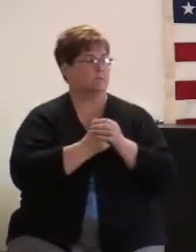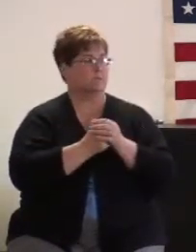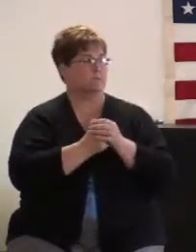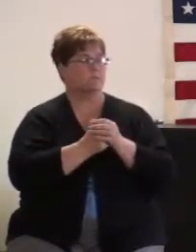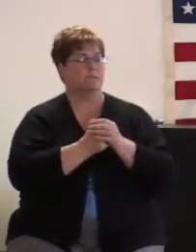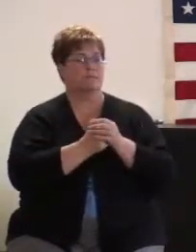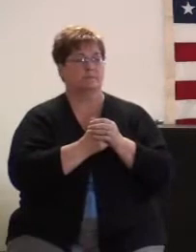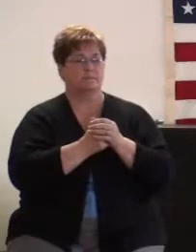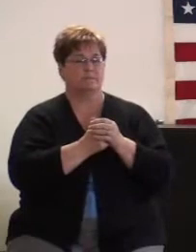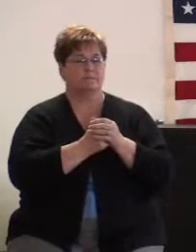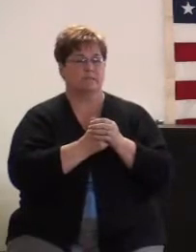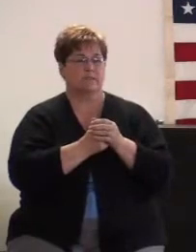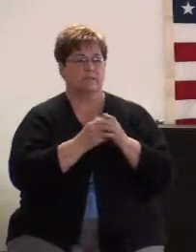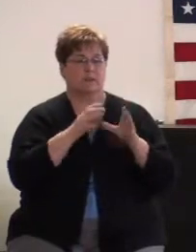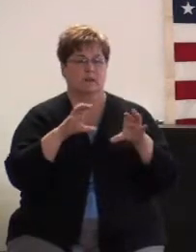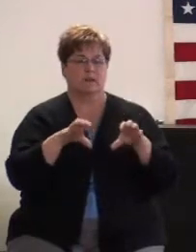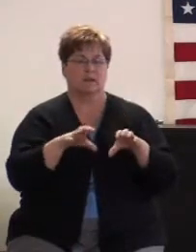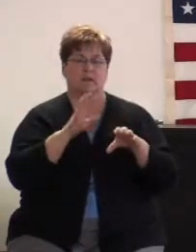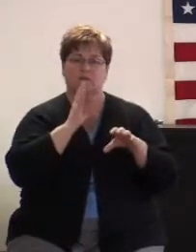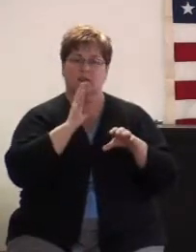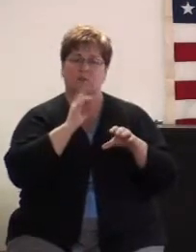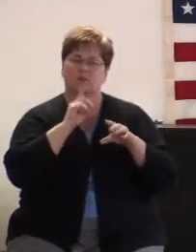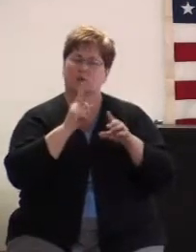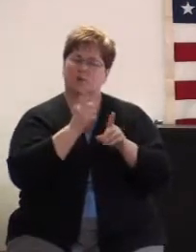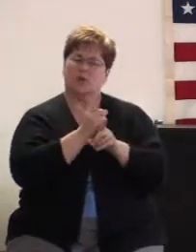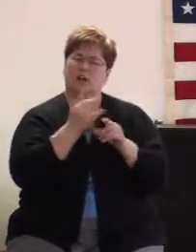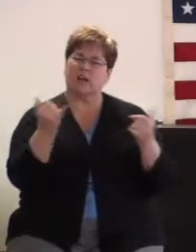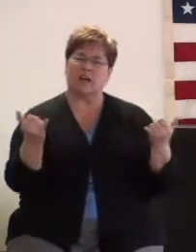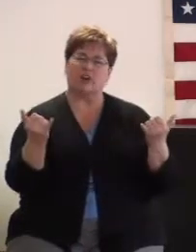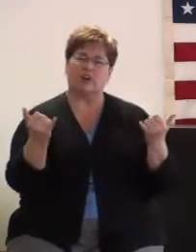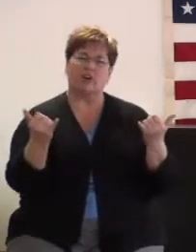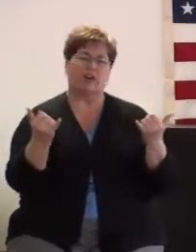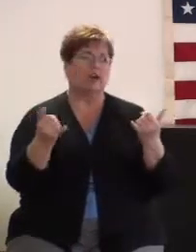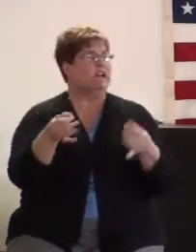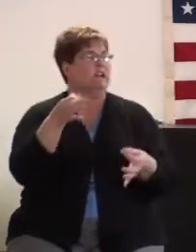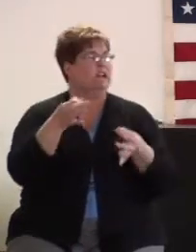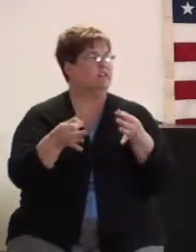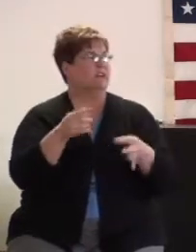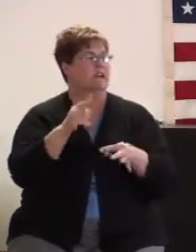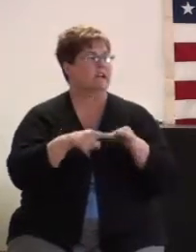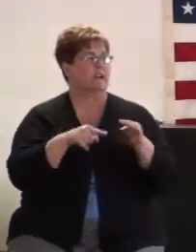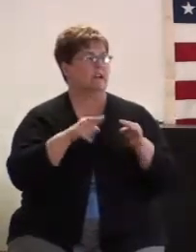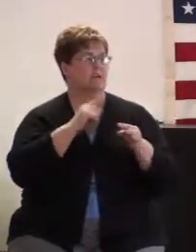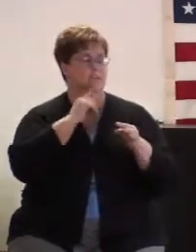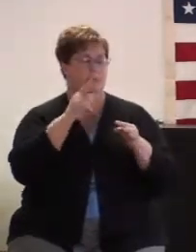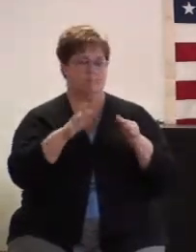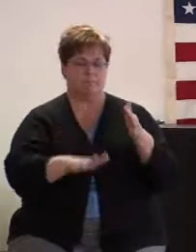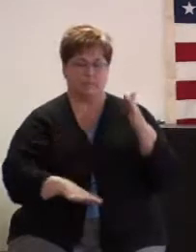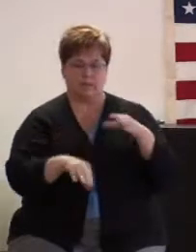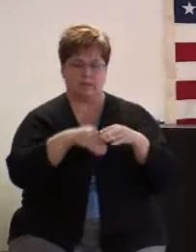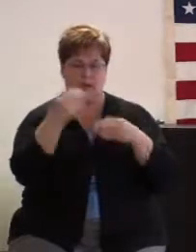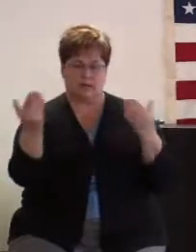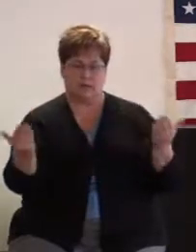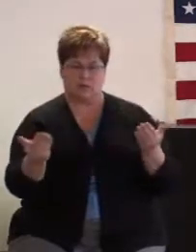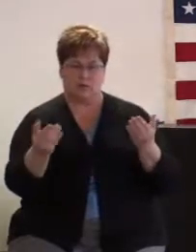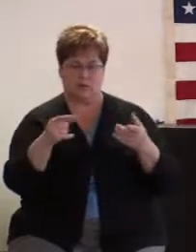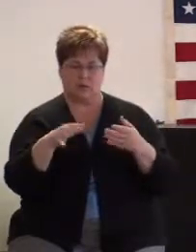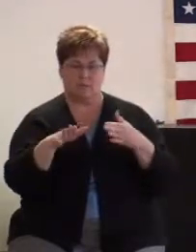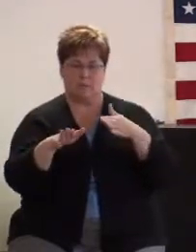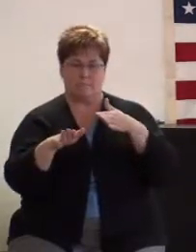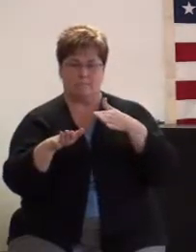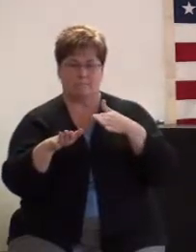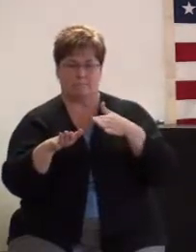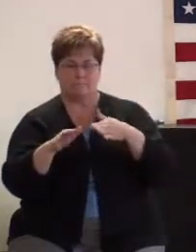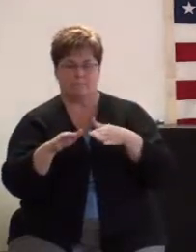Oh, can I just talk to you right now? And if we can't be based out of here we can be